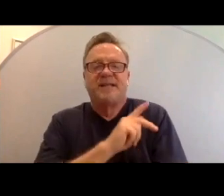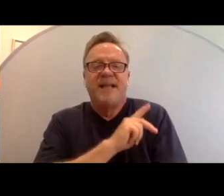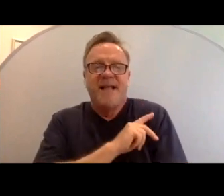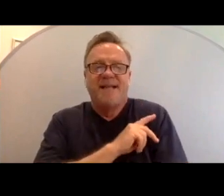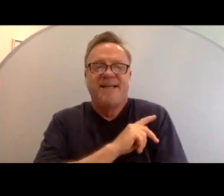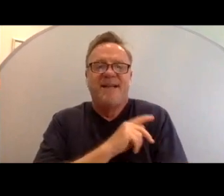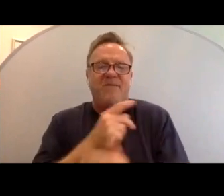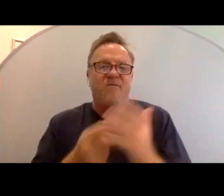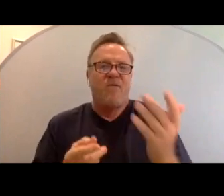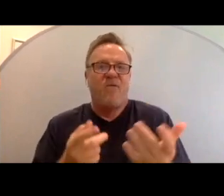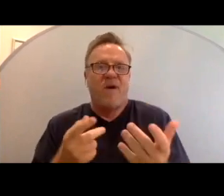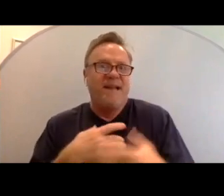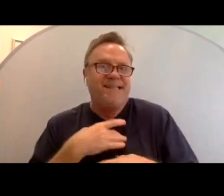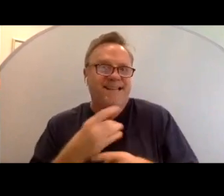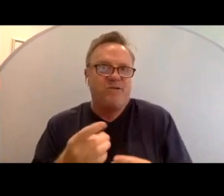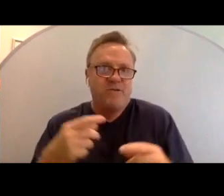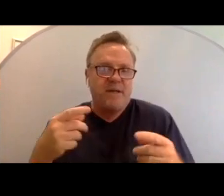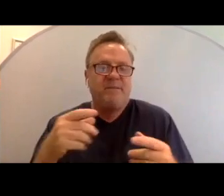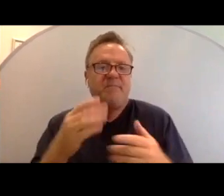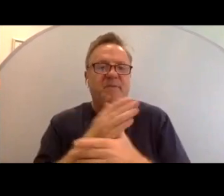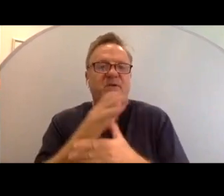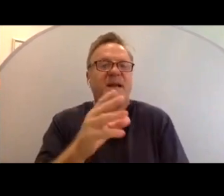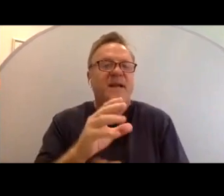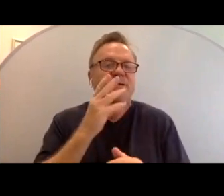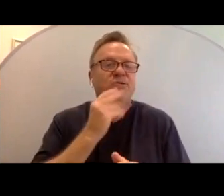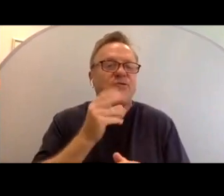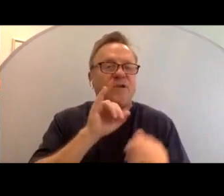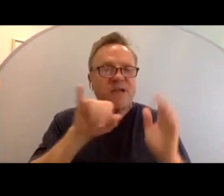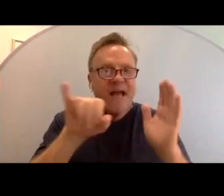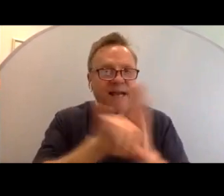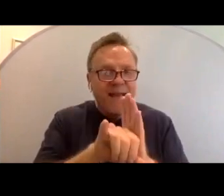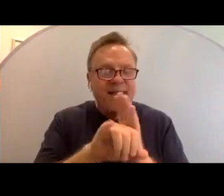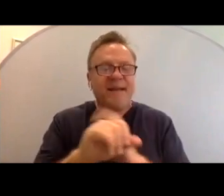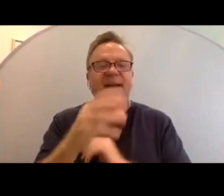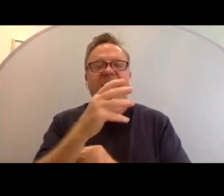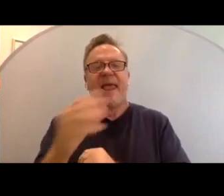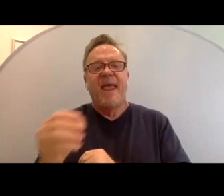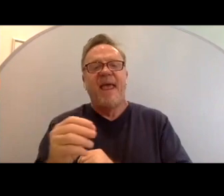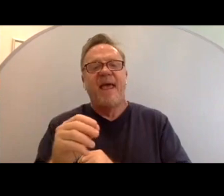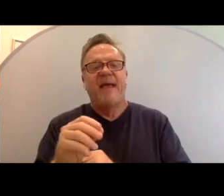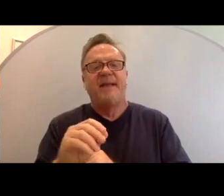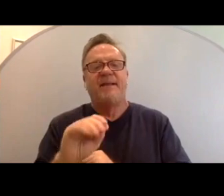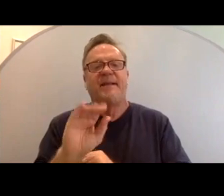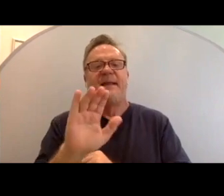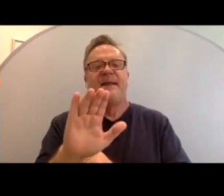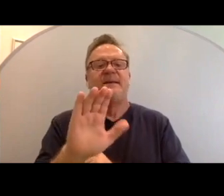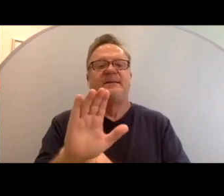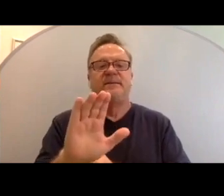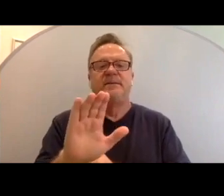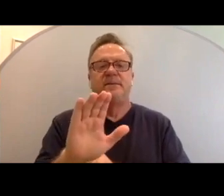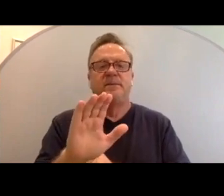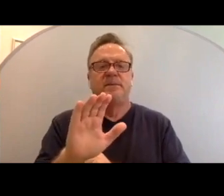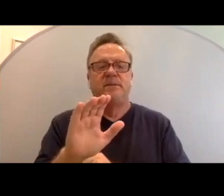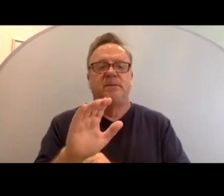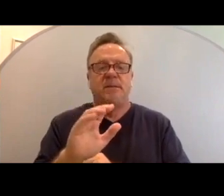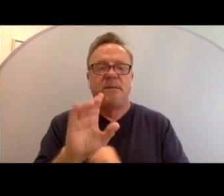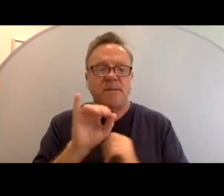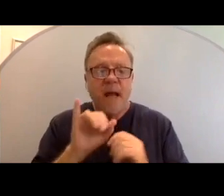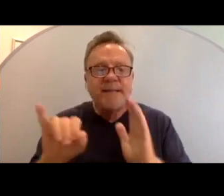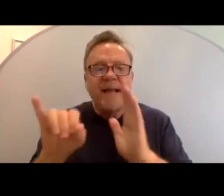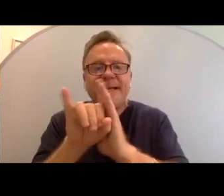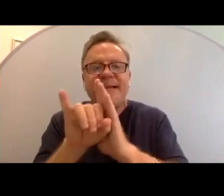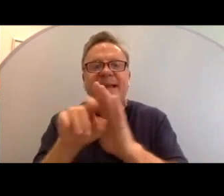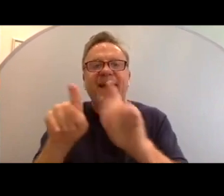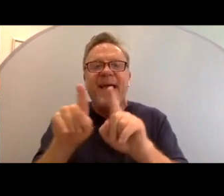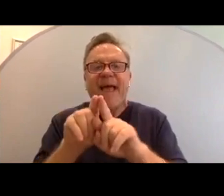between his Jewish identity and his identity as